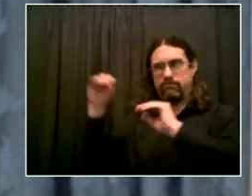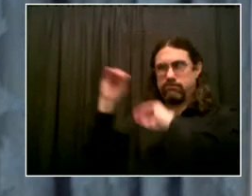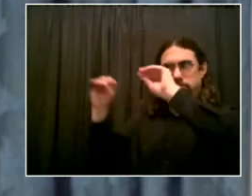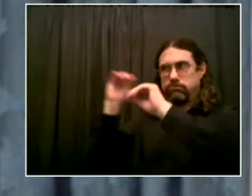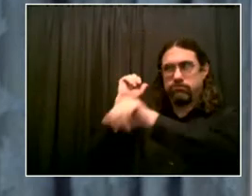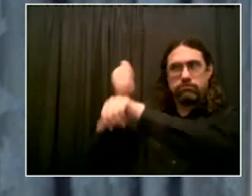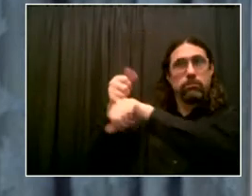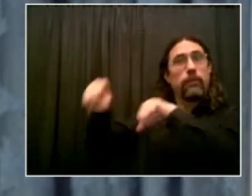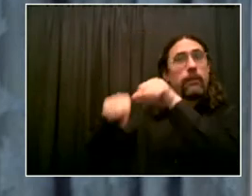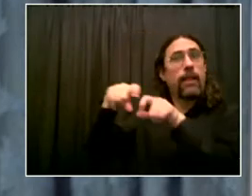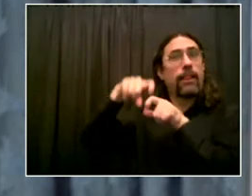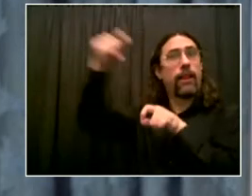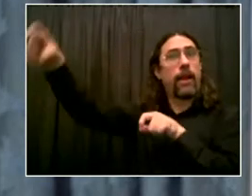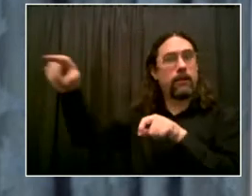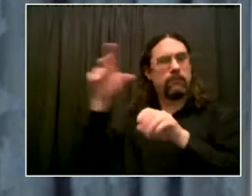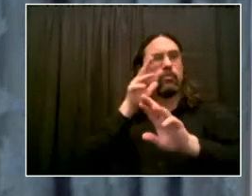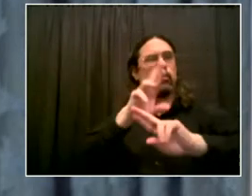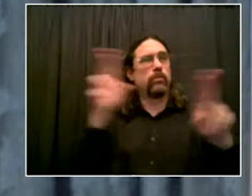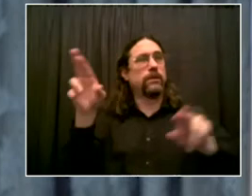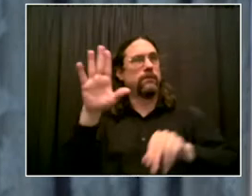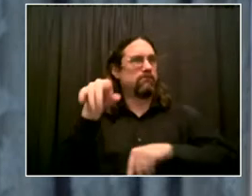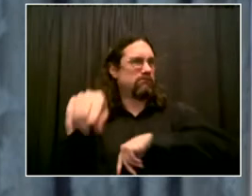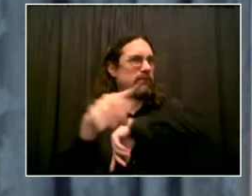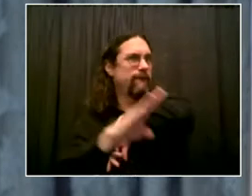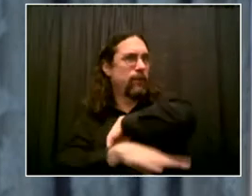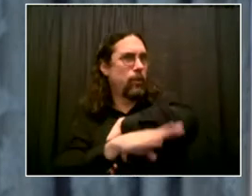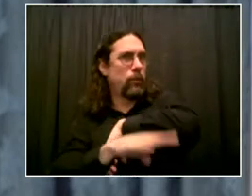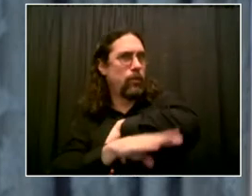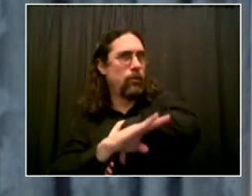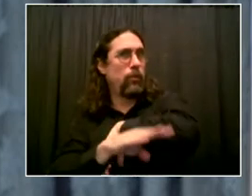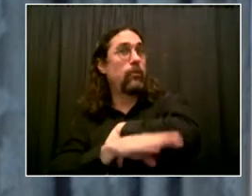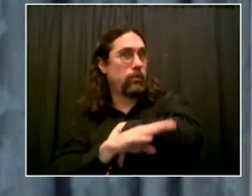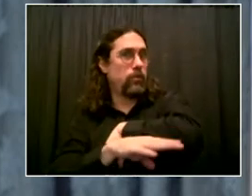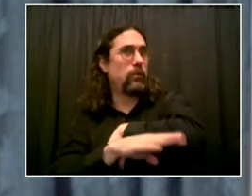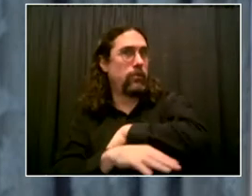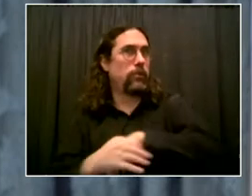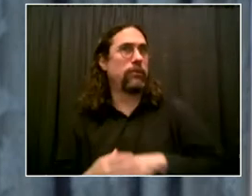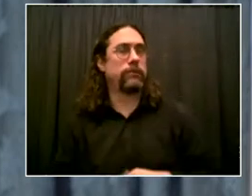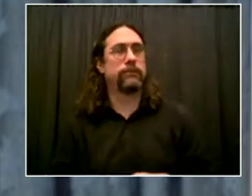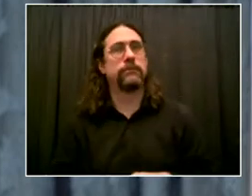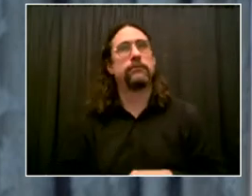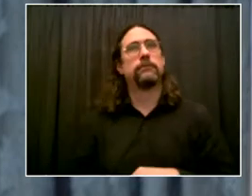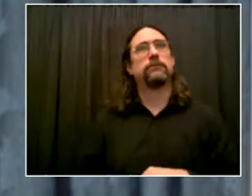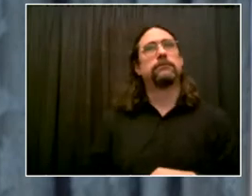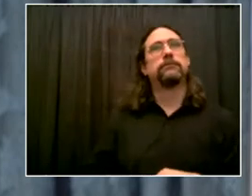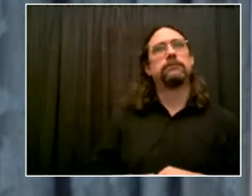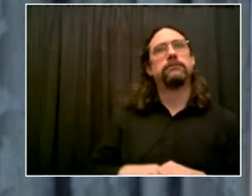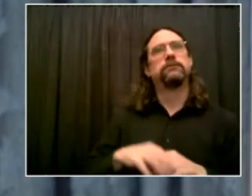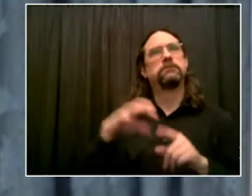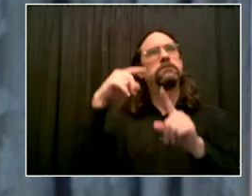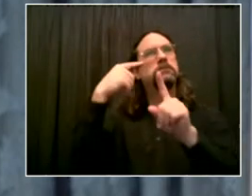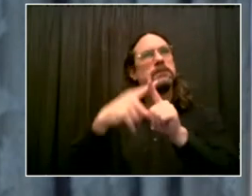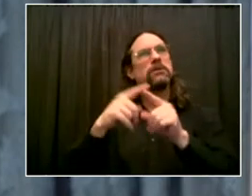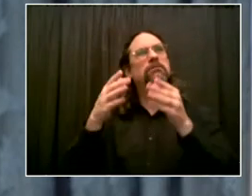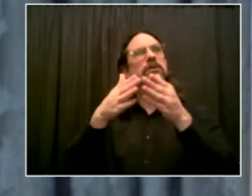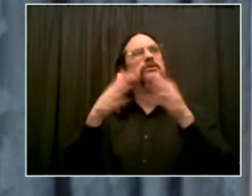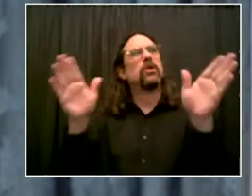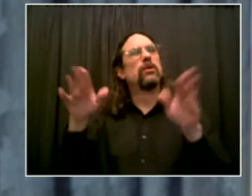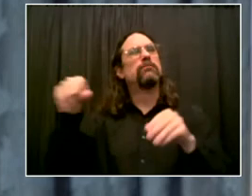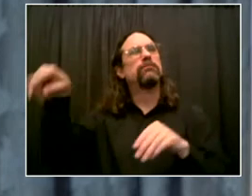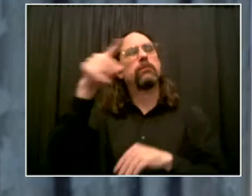access to parks and greenways all over the city. As the mayor said, we are trying to make this a more effective bike network, not just